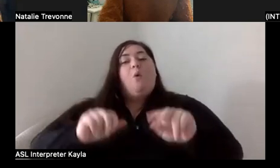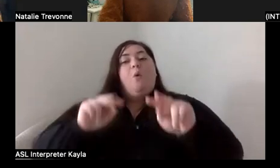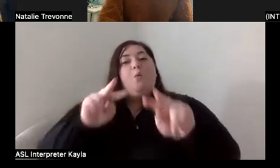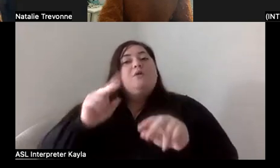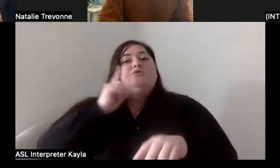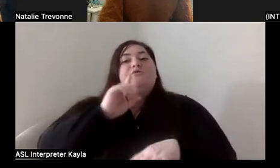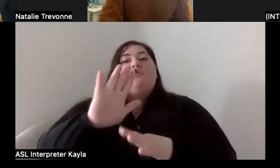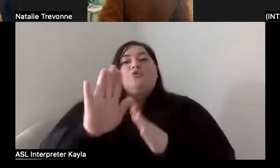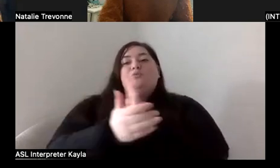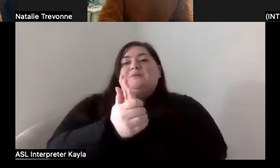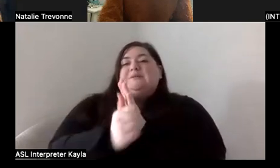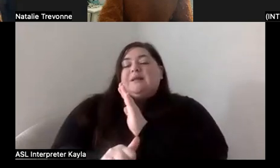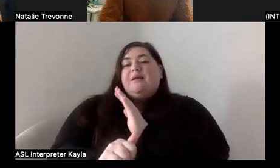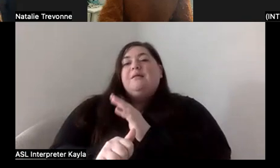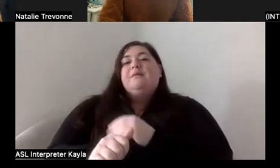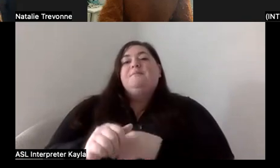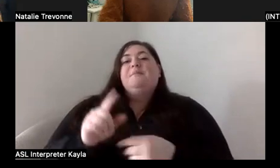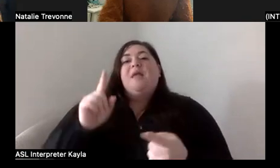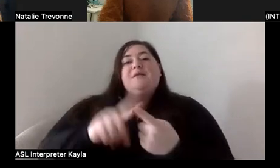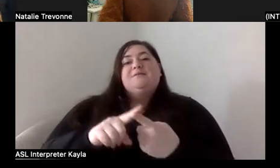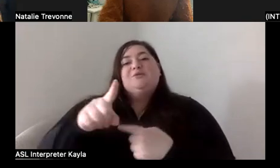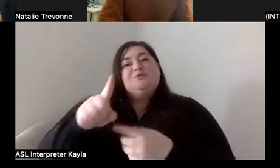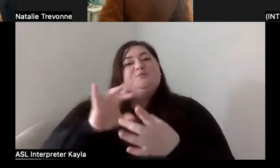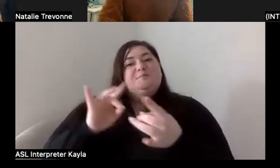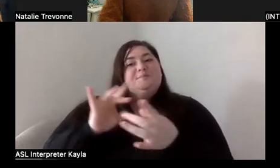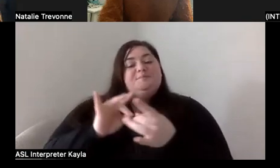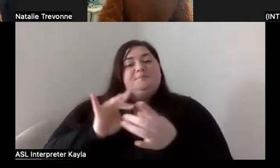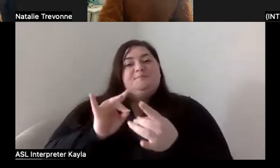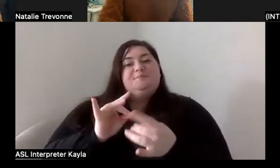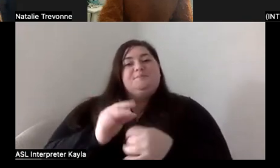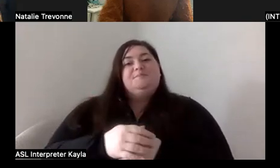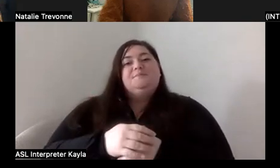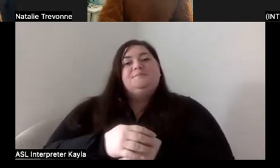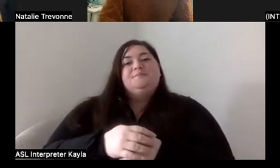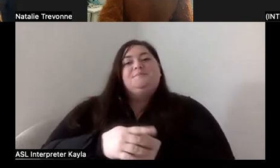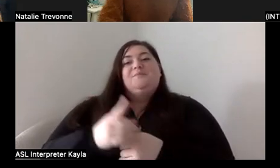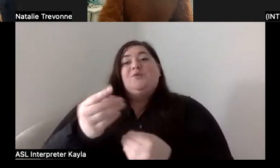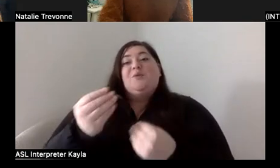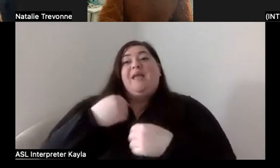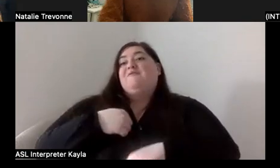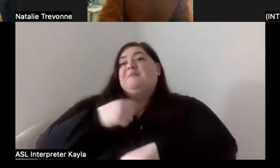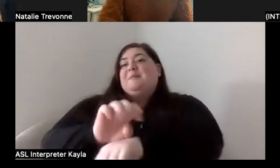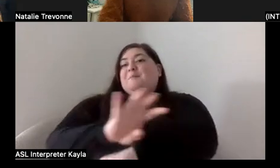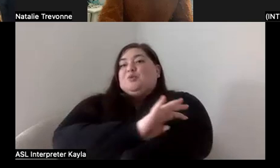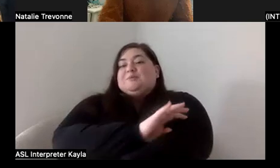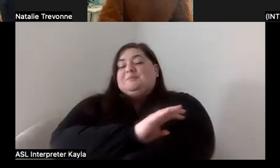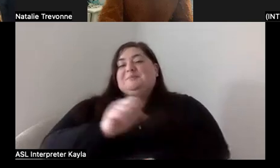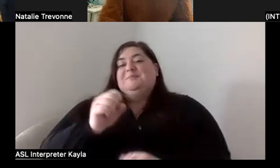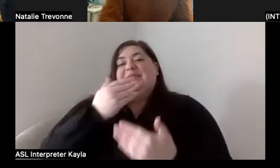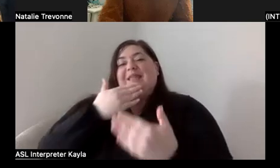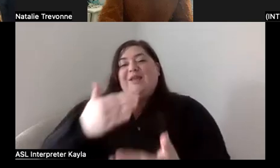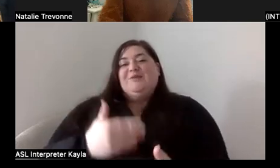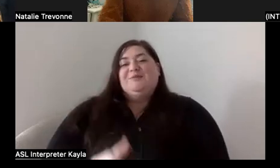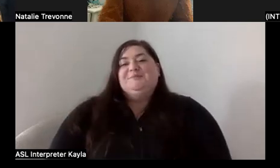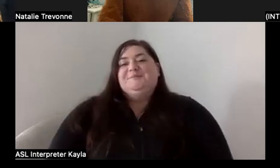for your skill. Until I heard you speak about that, like you gave me goosebumps just sharing. So thank you so much